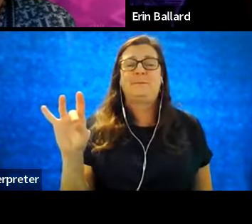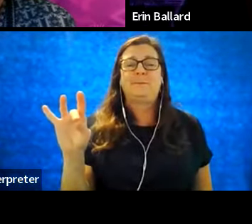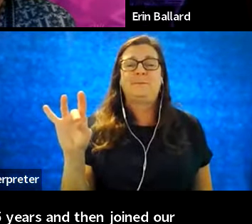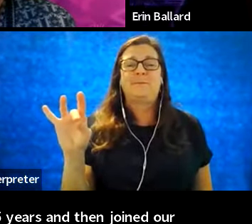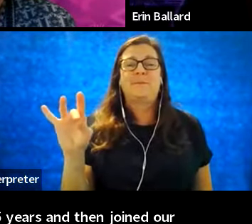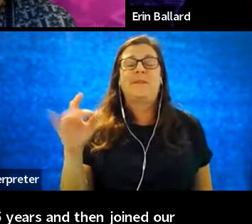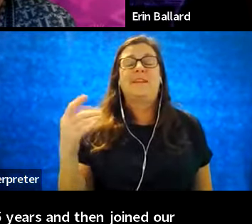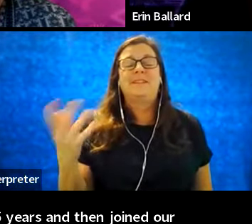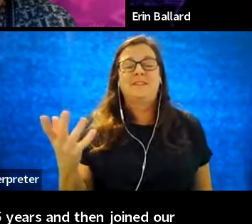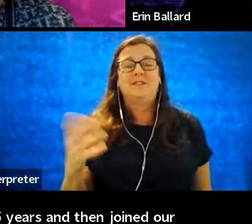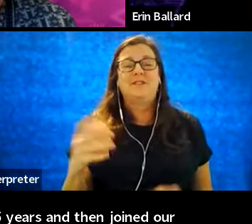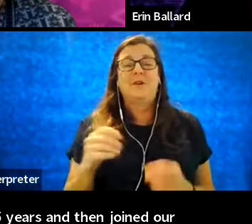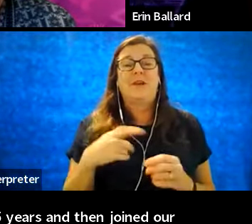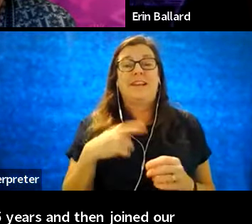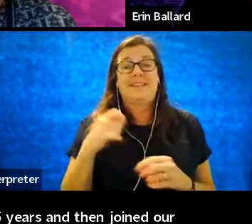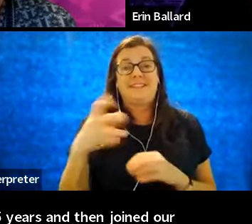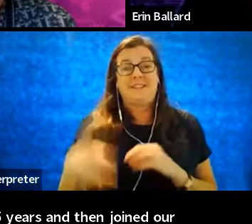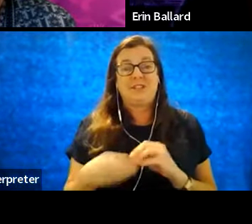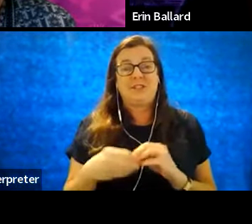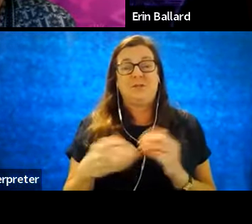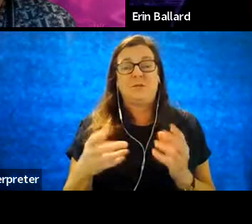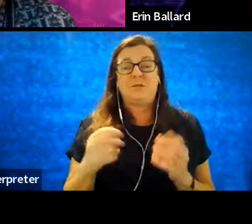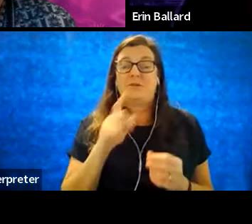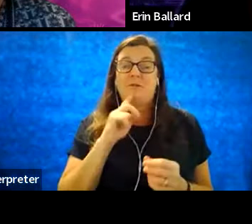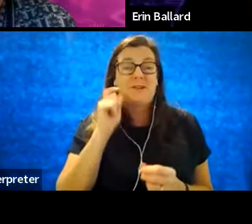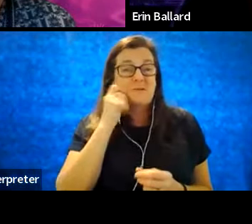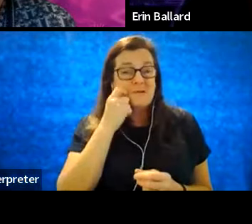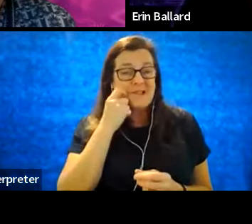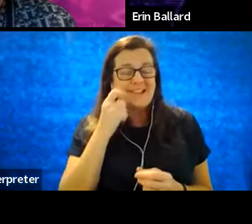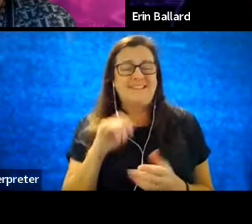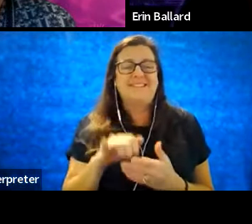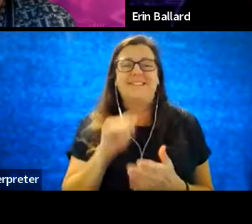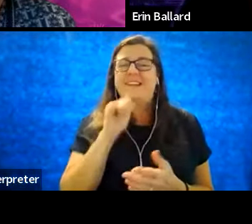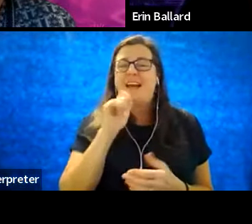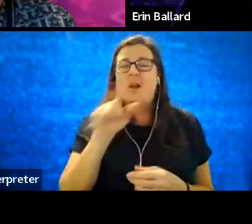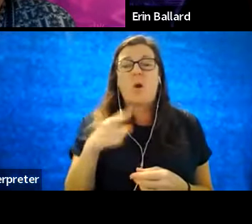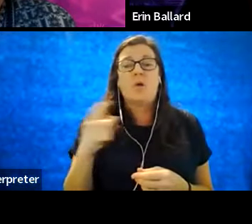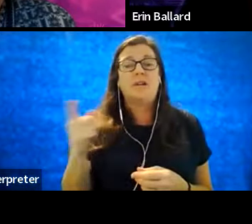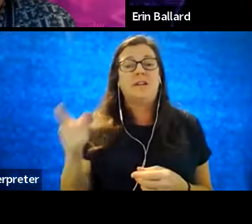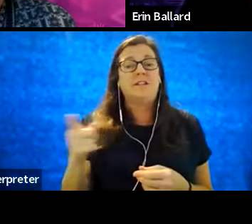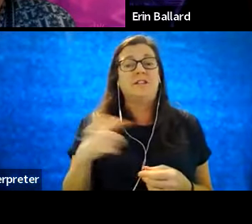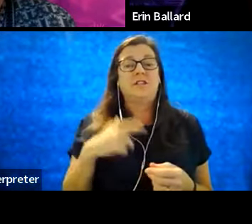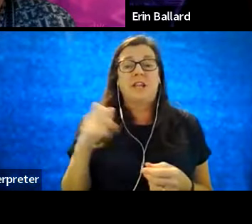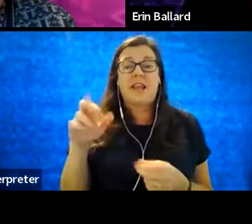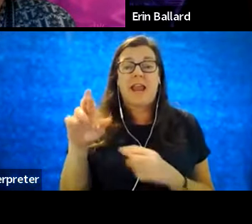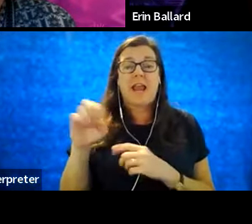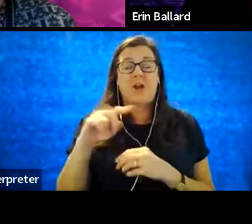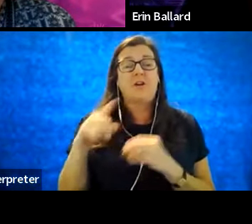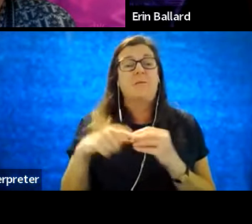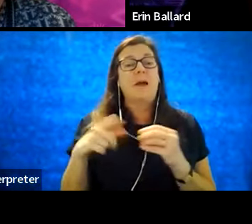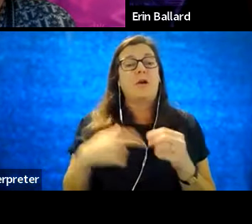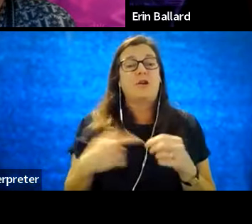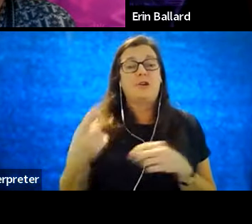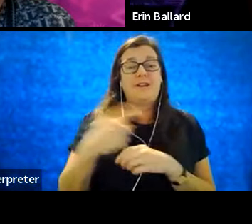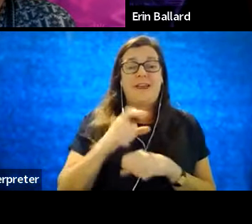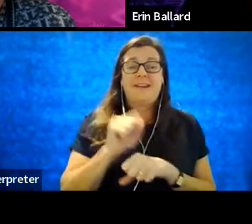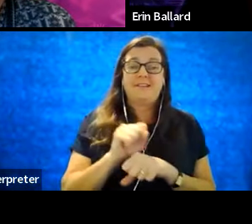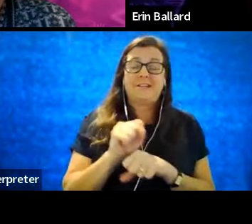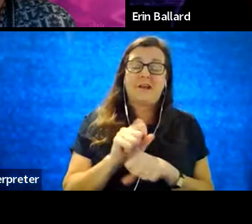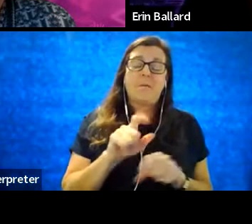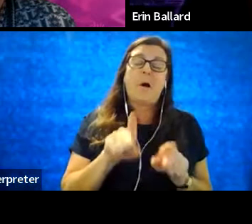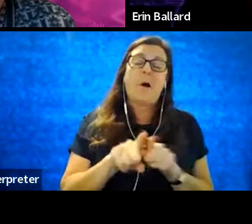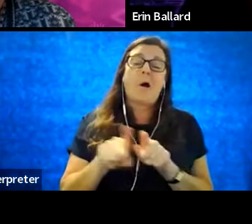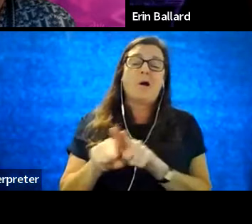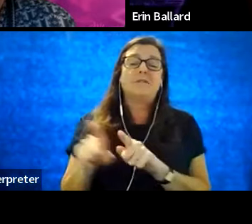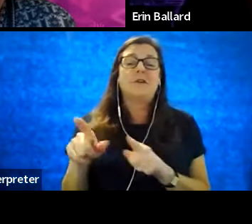So, in addition, what's really cool is not only does Zena Nguyen care about her day job, she's also